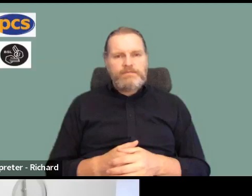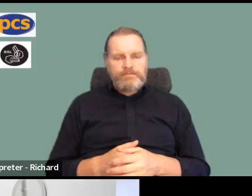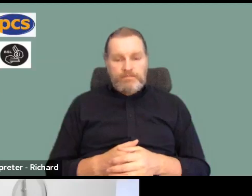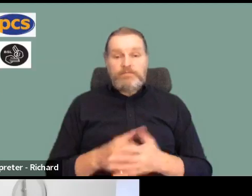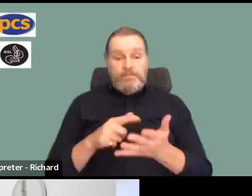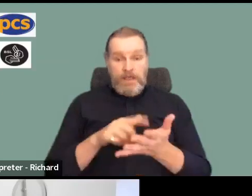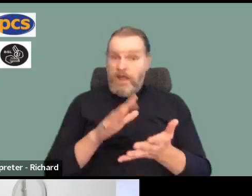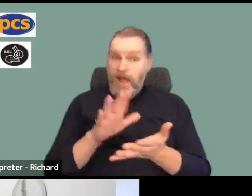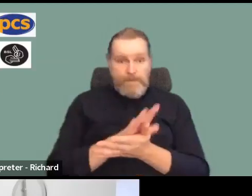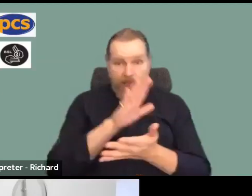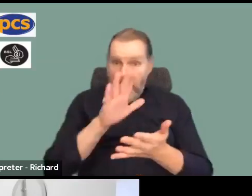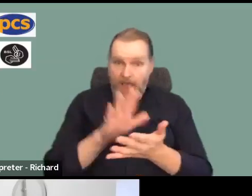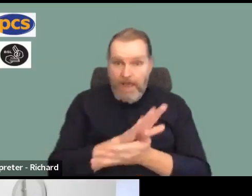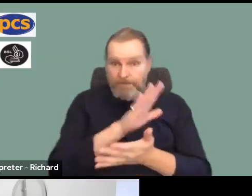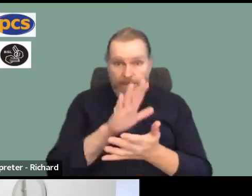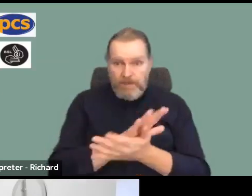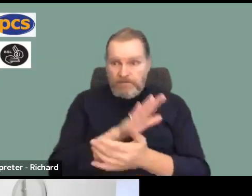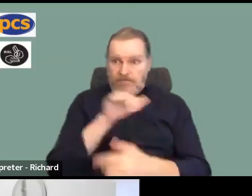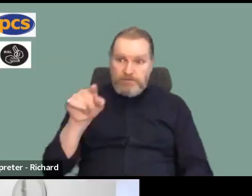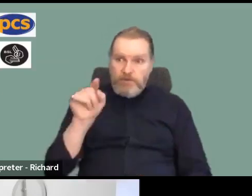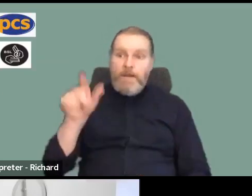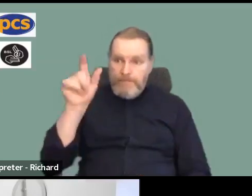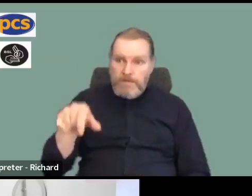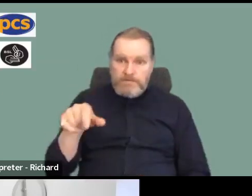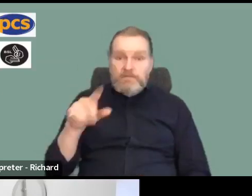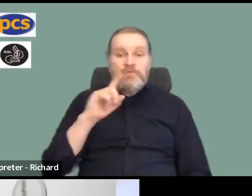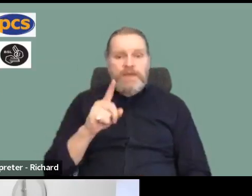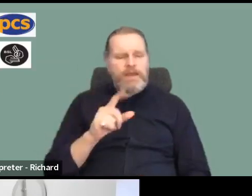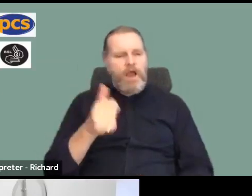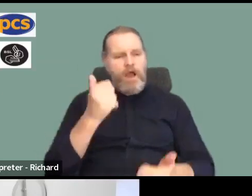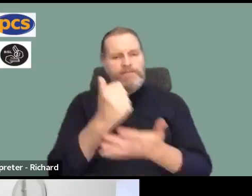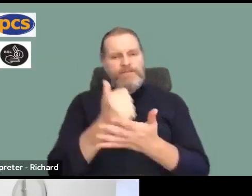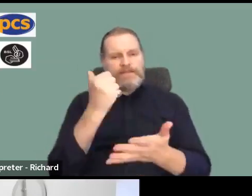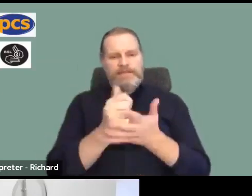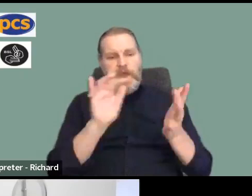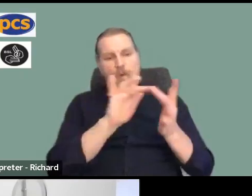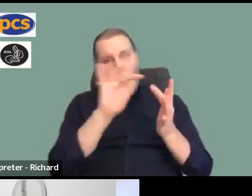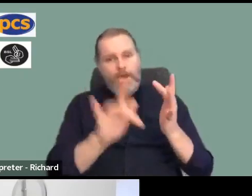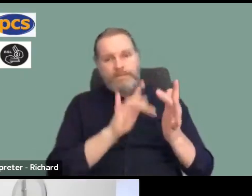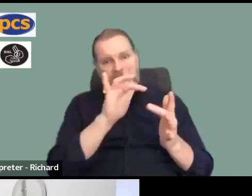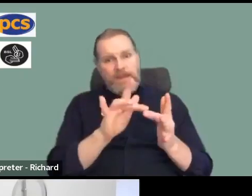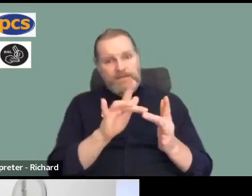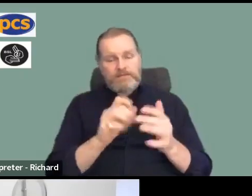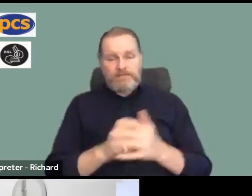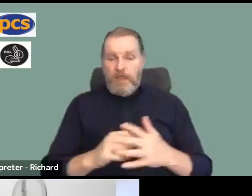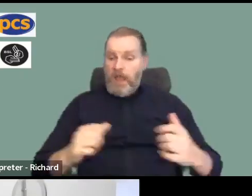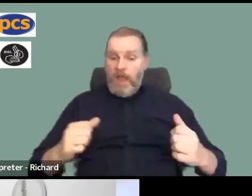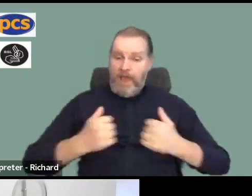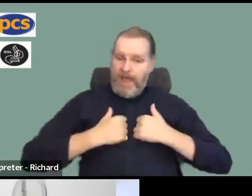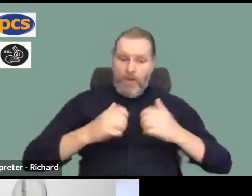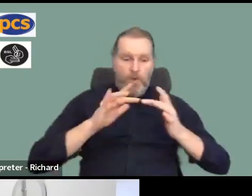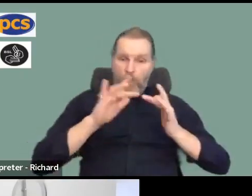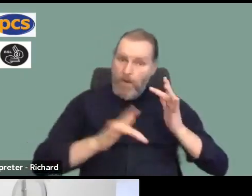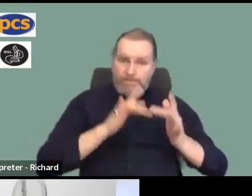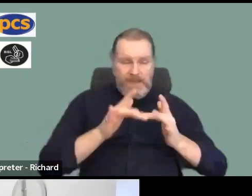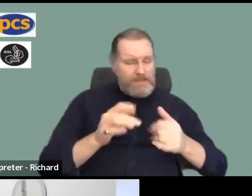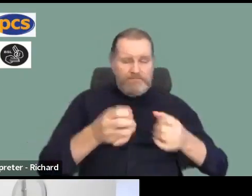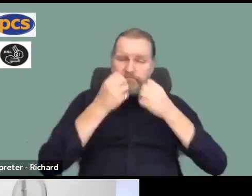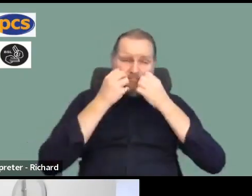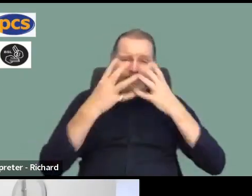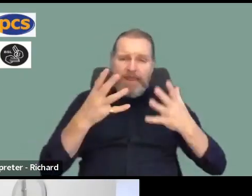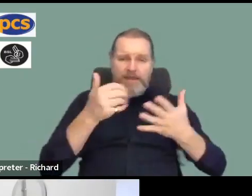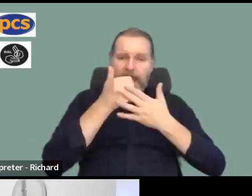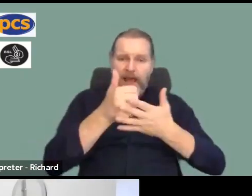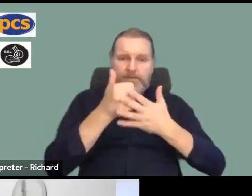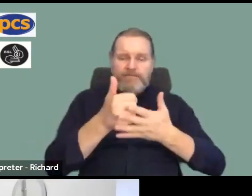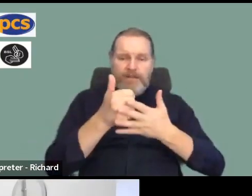glad that Fina's really pleased with our digital work because we do have some fantastic digital tools available, but we